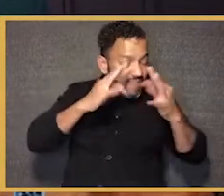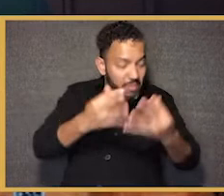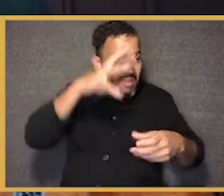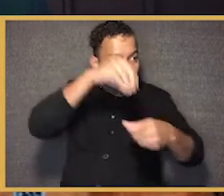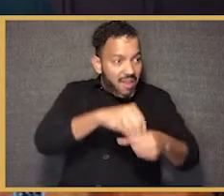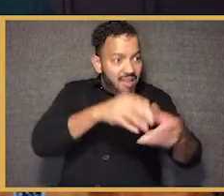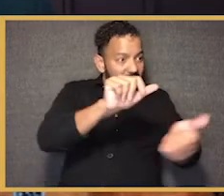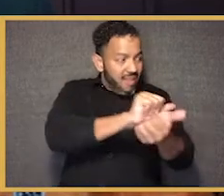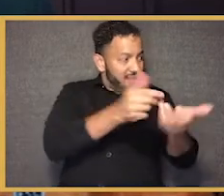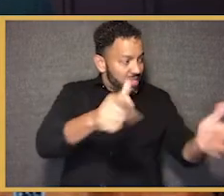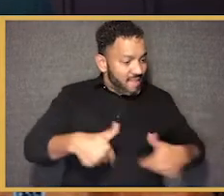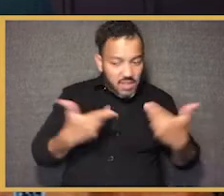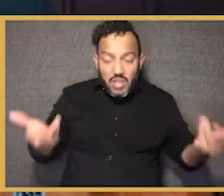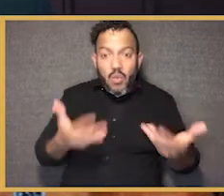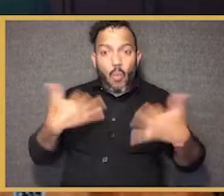enslaved and his family.